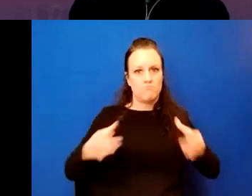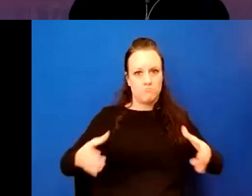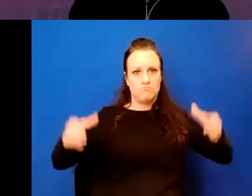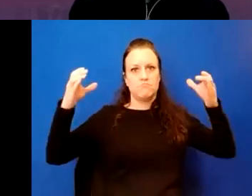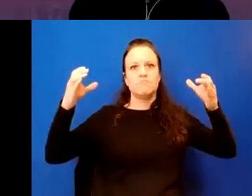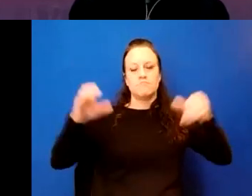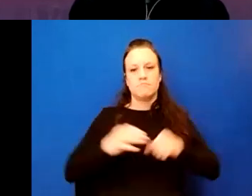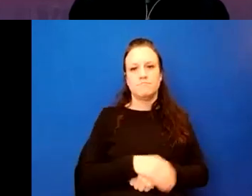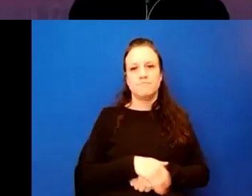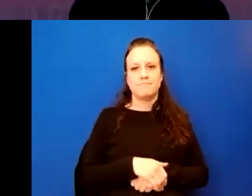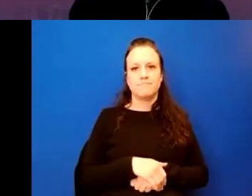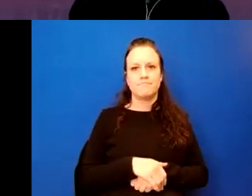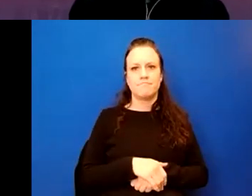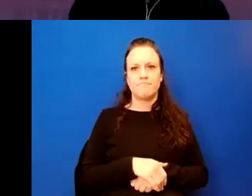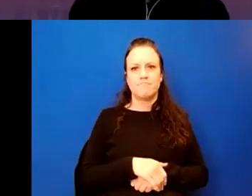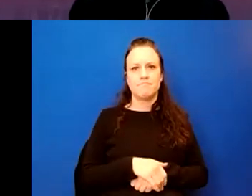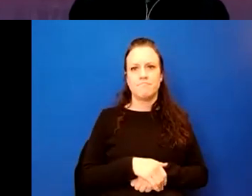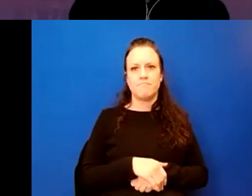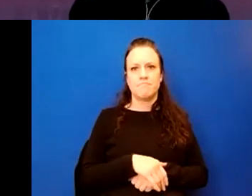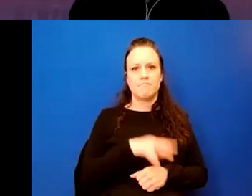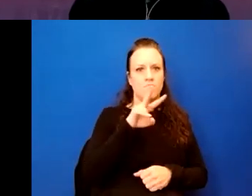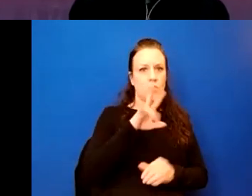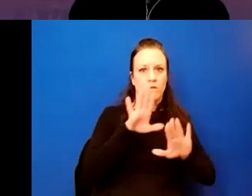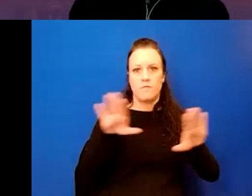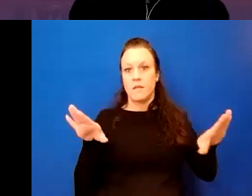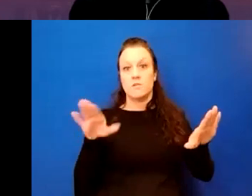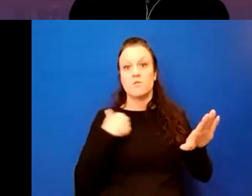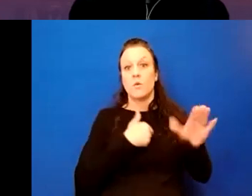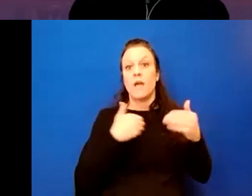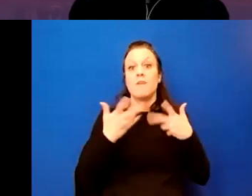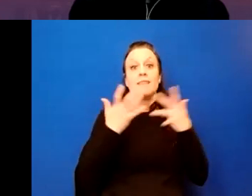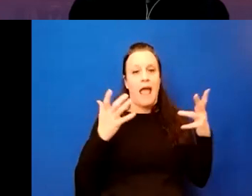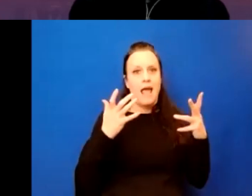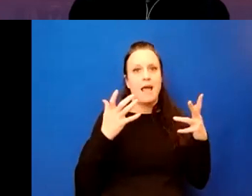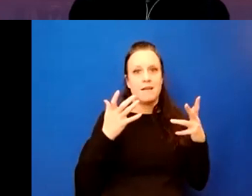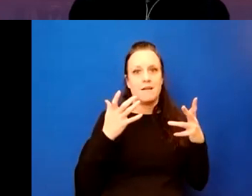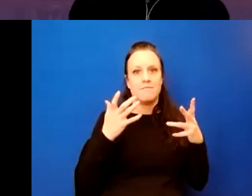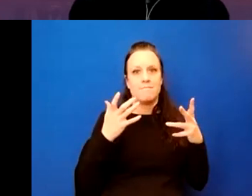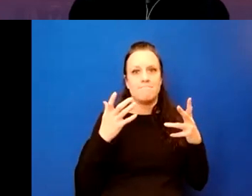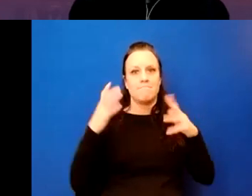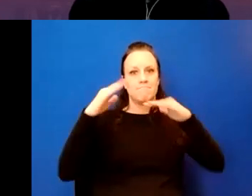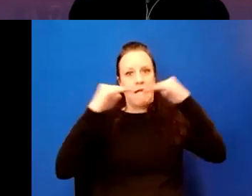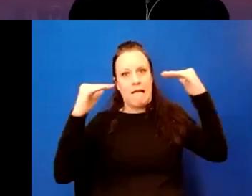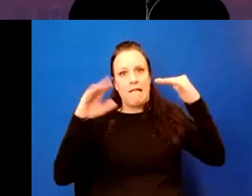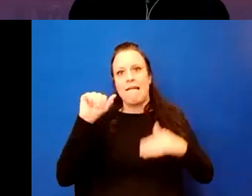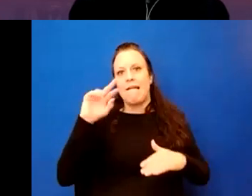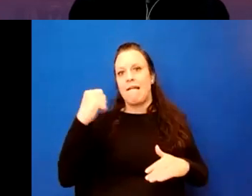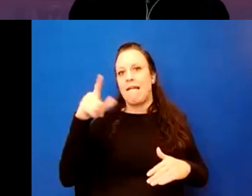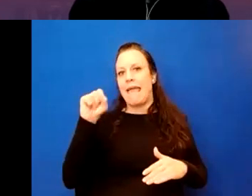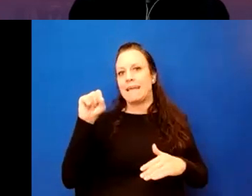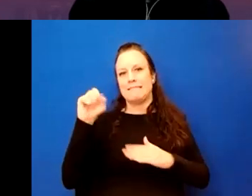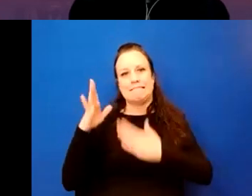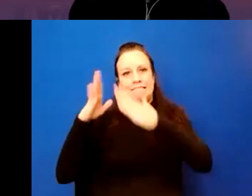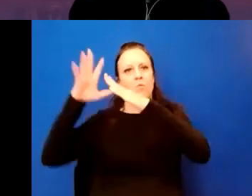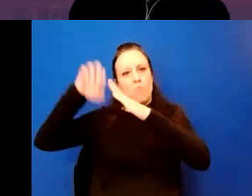uh, hold on a minute. So I was going into several slides. We have a lot of angles, top flange, bottom flange angles that we're going to remove and